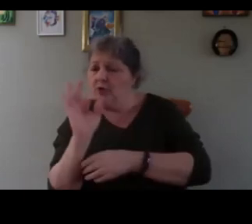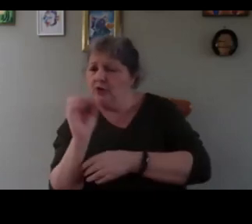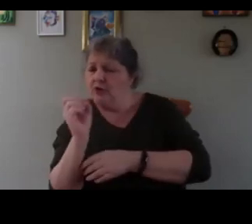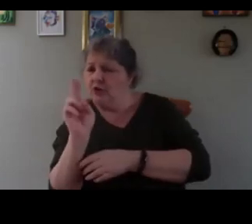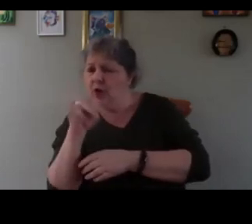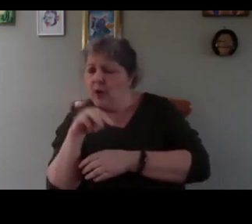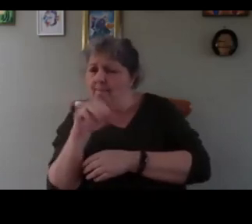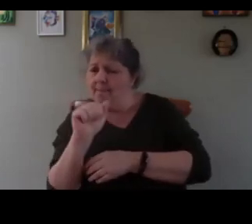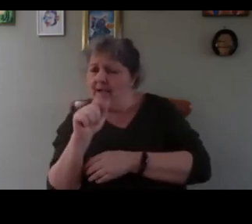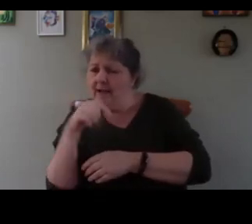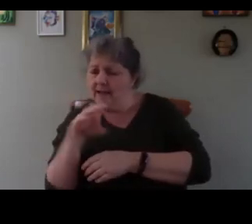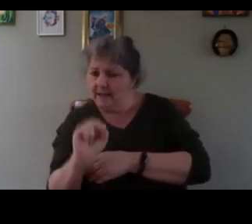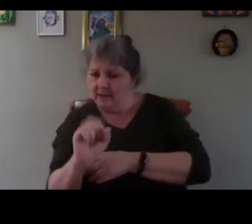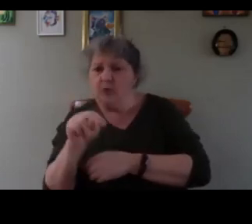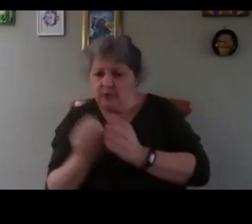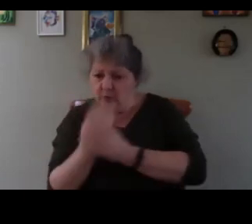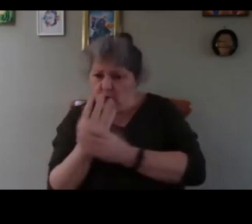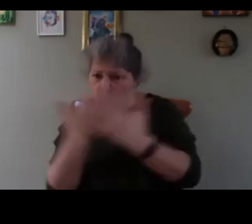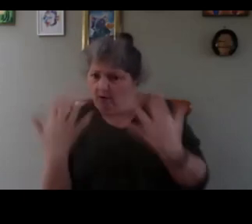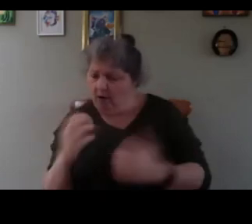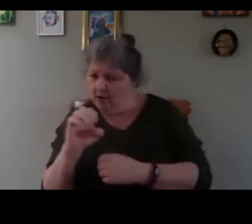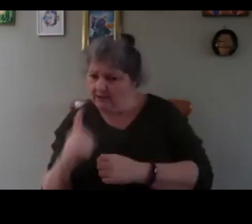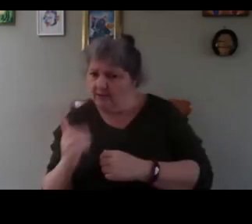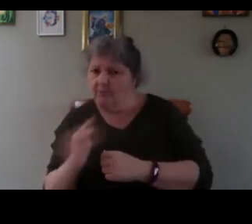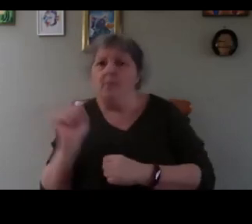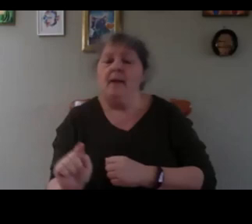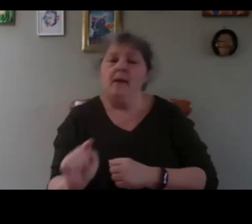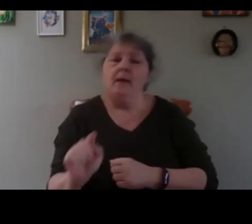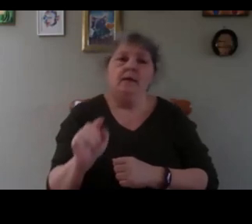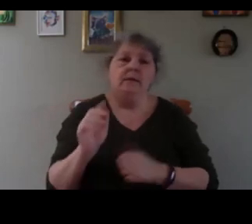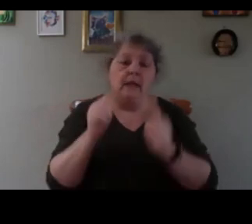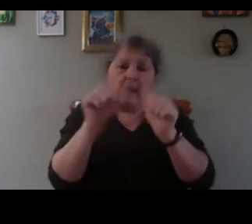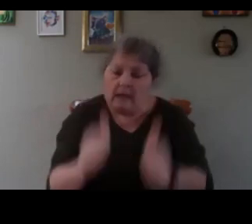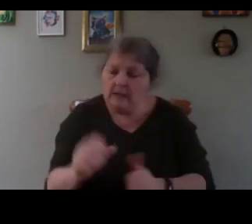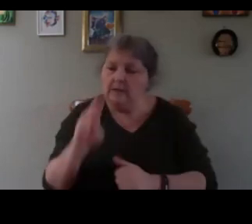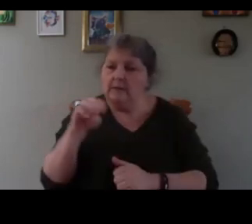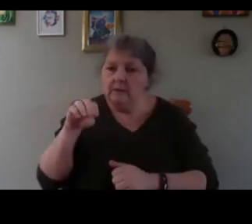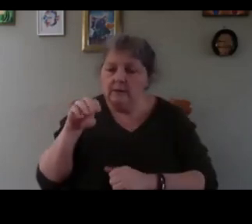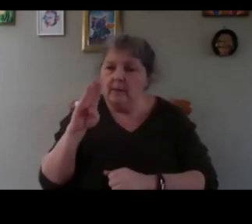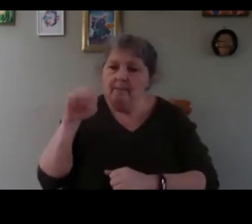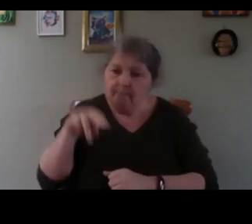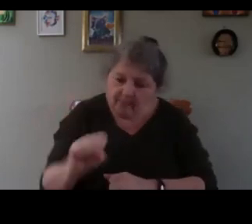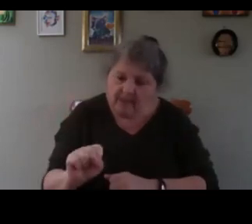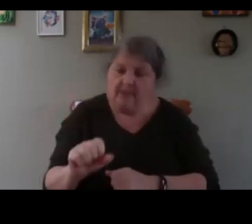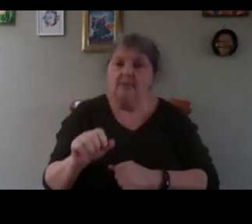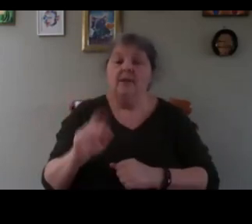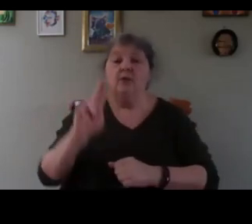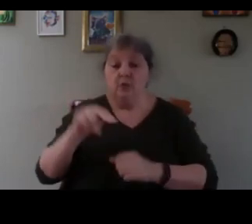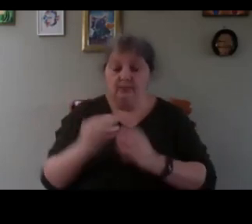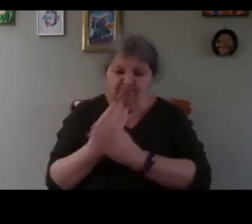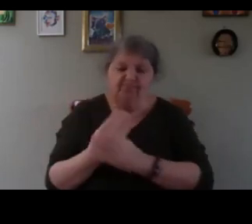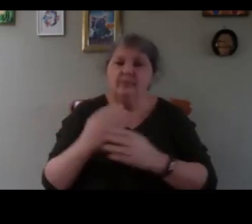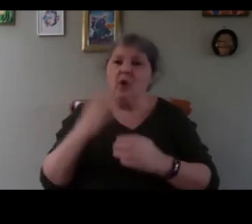I was talking about lettuce broad beans peas whatever and you can germinate all the hot seeds like basil